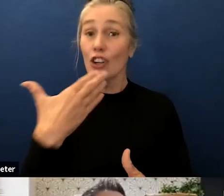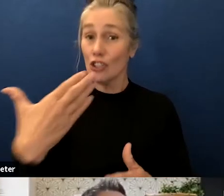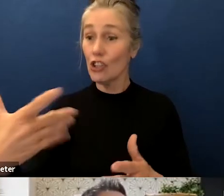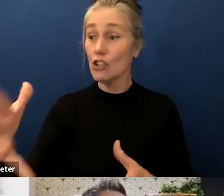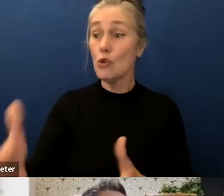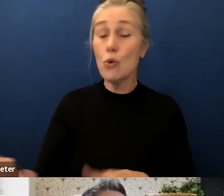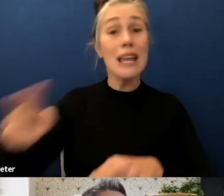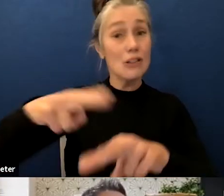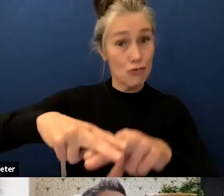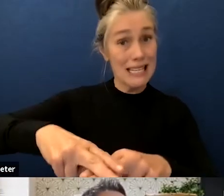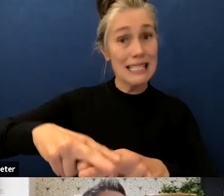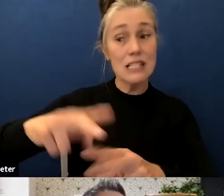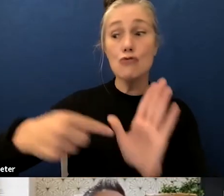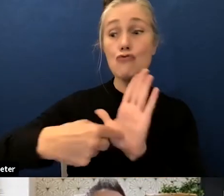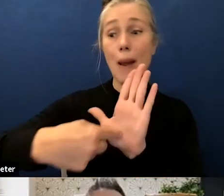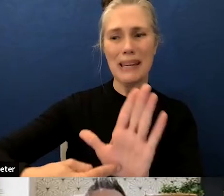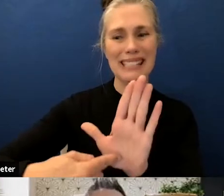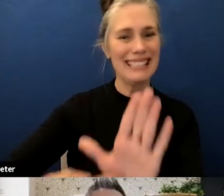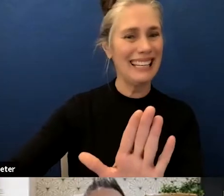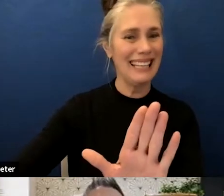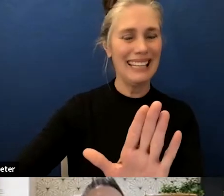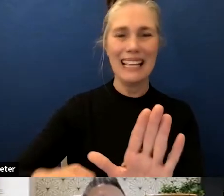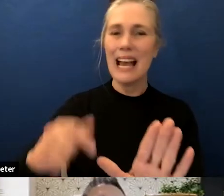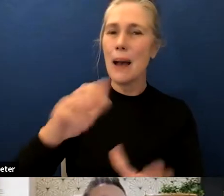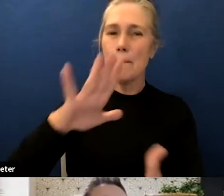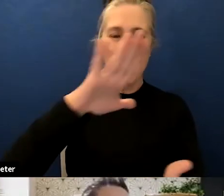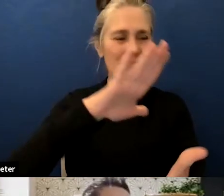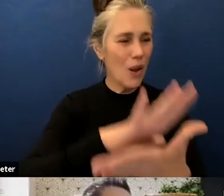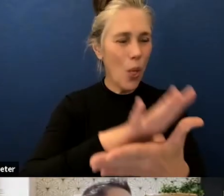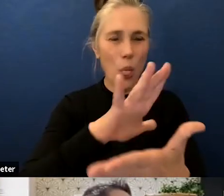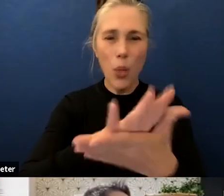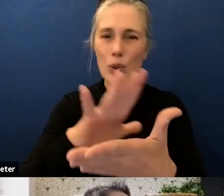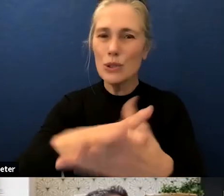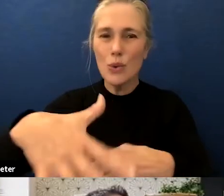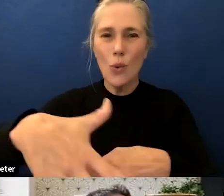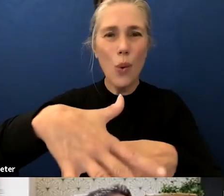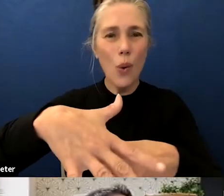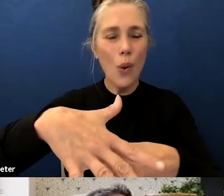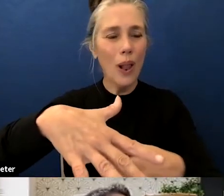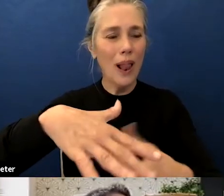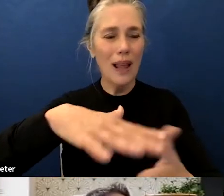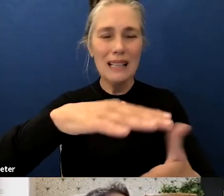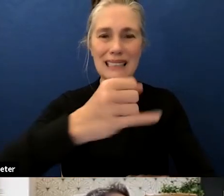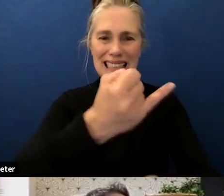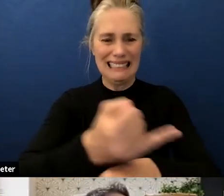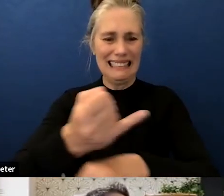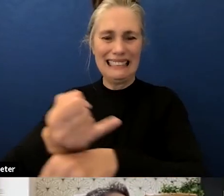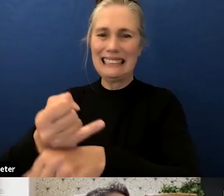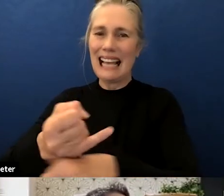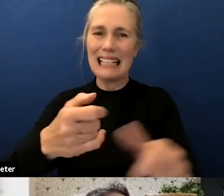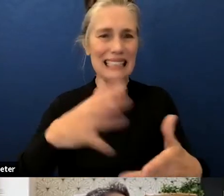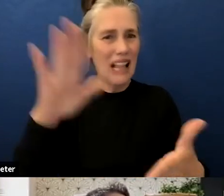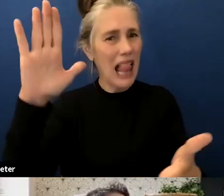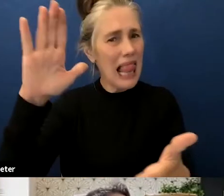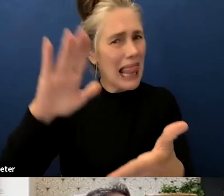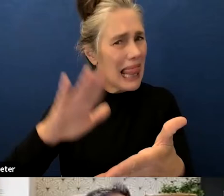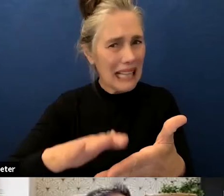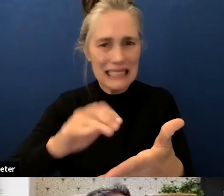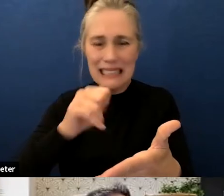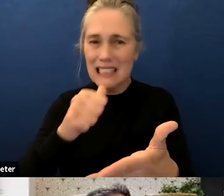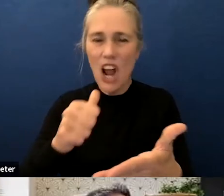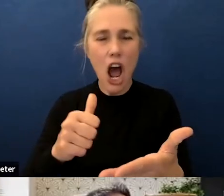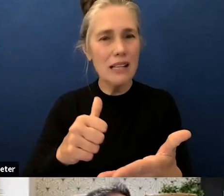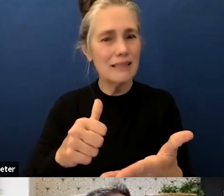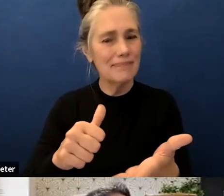but you can see that there wasn't a great blend of school sites in this scenario um in particular